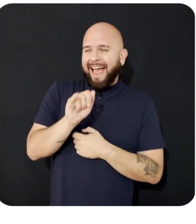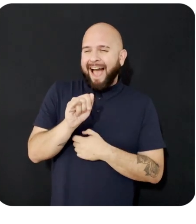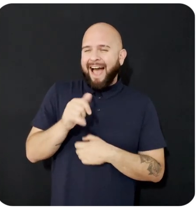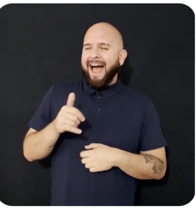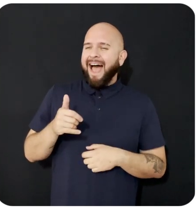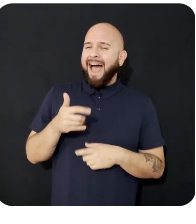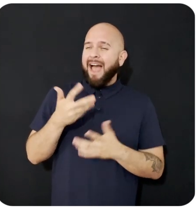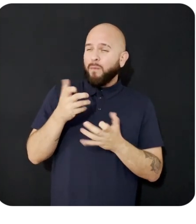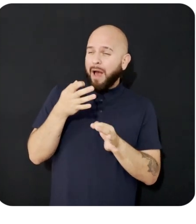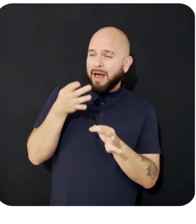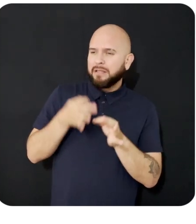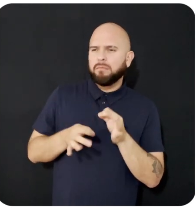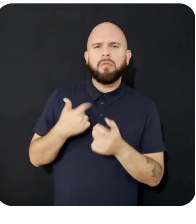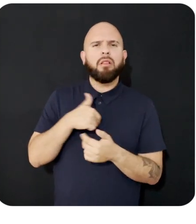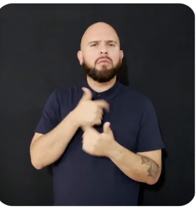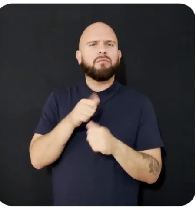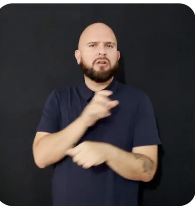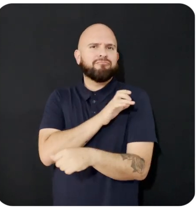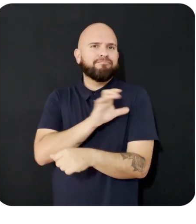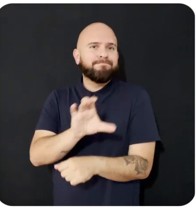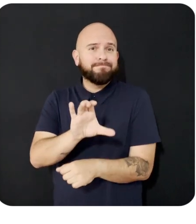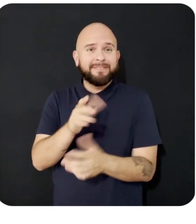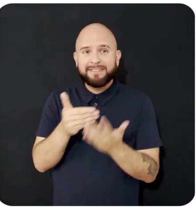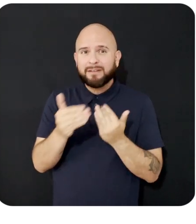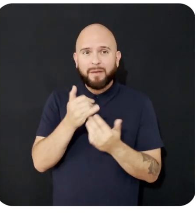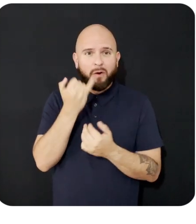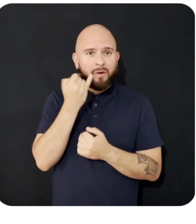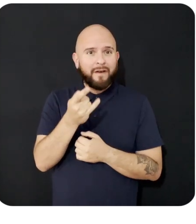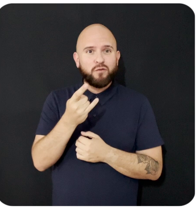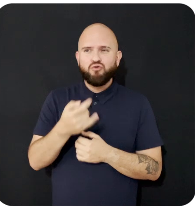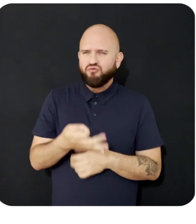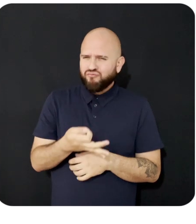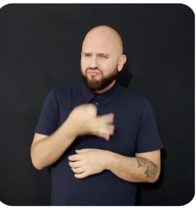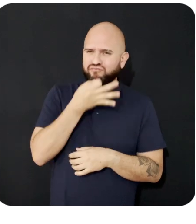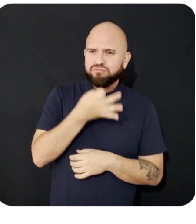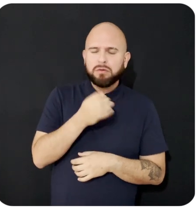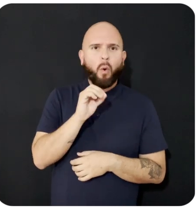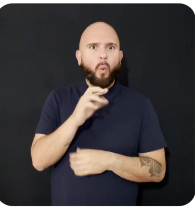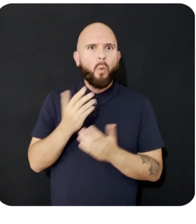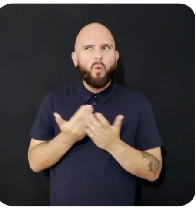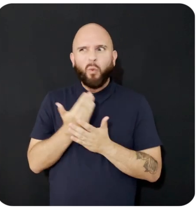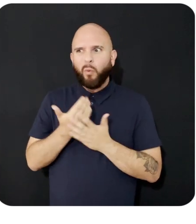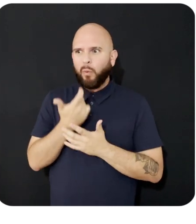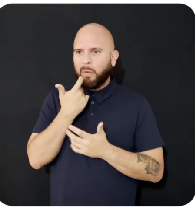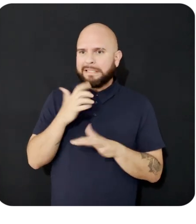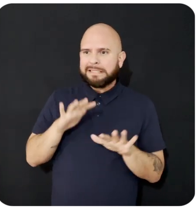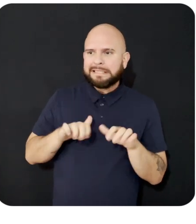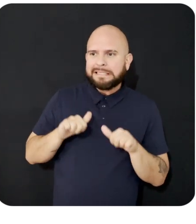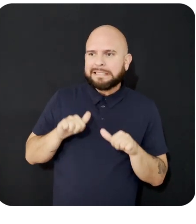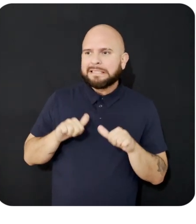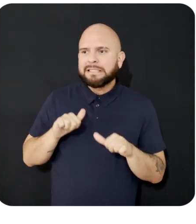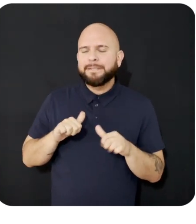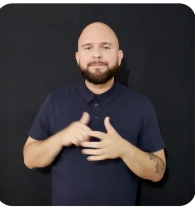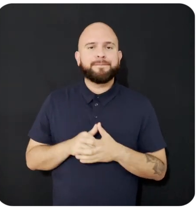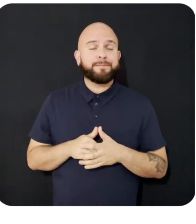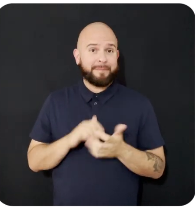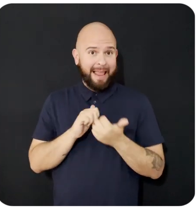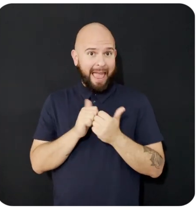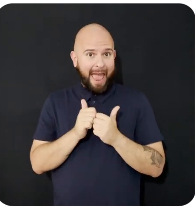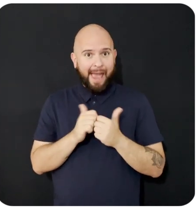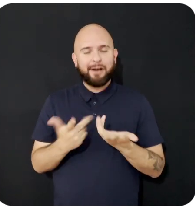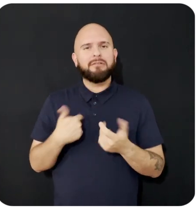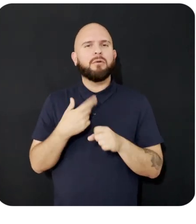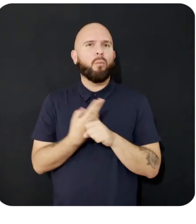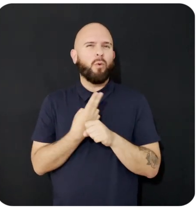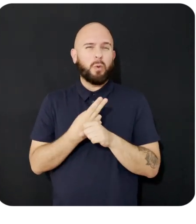whether they are a novice or an expert. To achieve this, we developed a rich creation system for